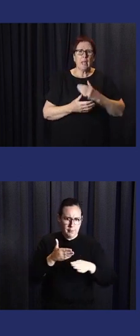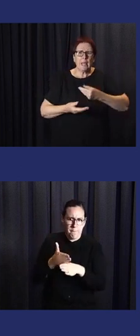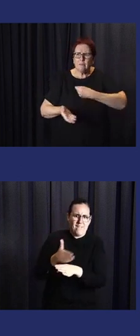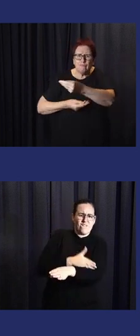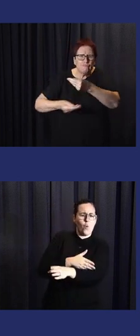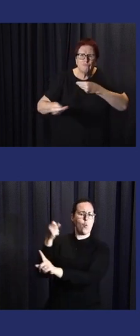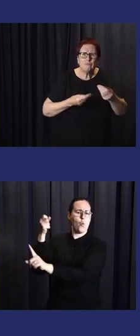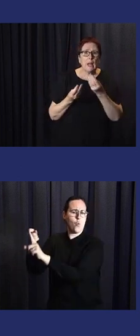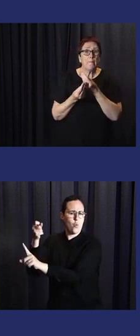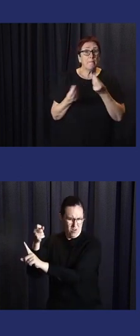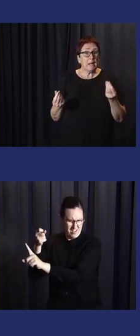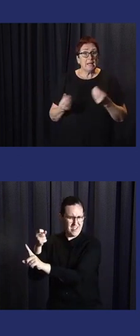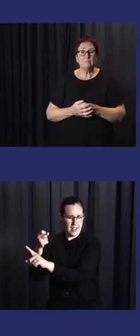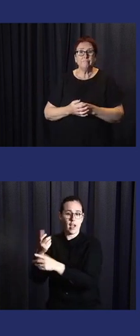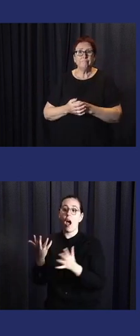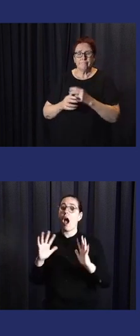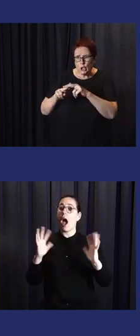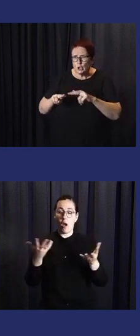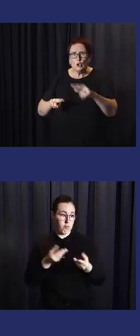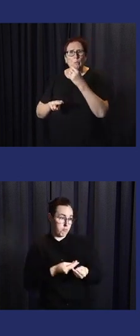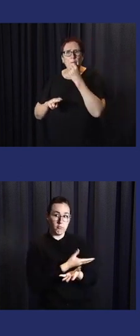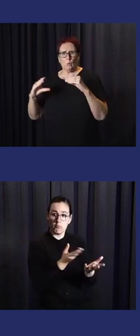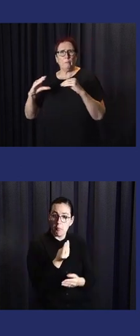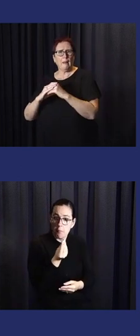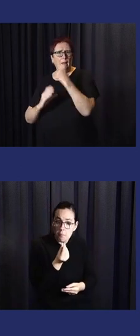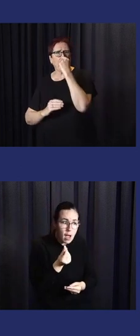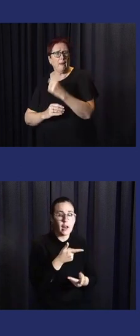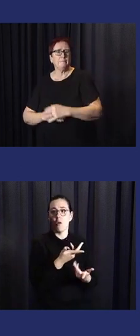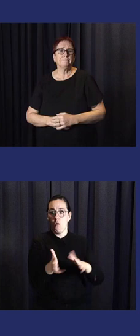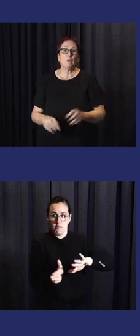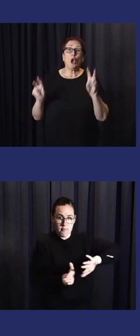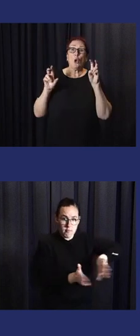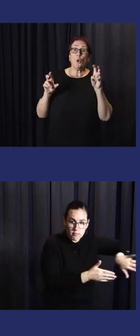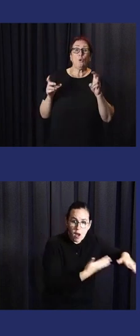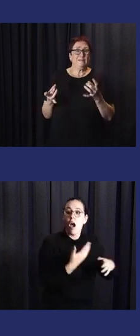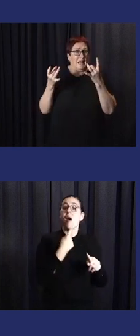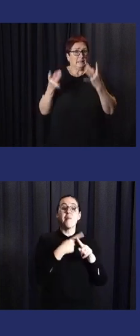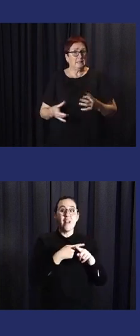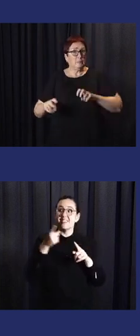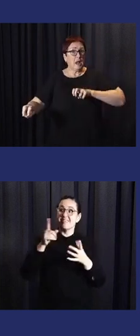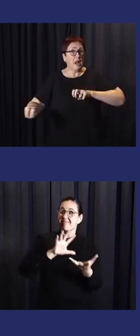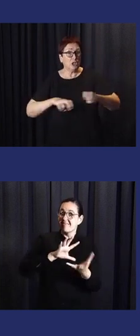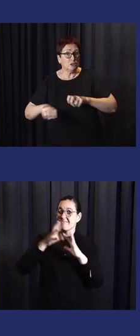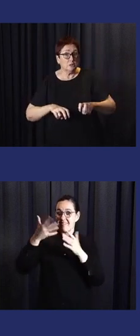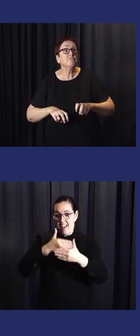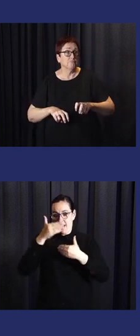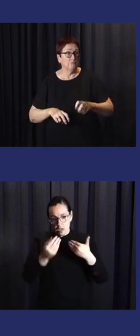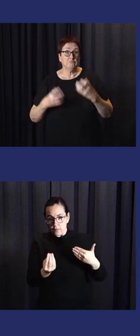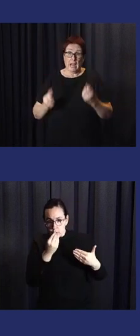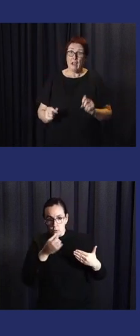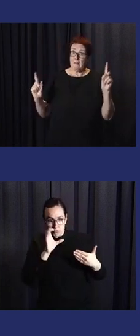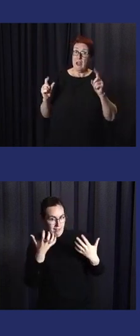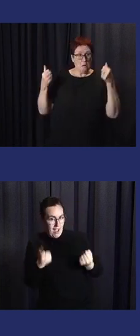We can evacuate families and livestock, distribute cash to avoid high-interest loans, replenish serial banks.